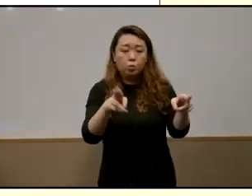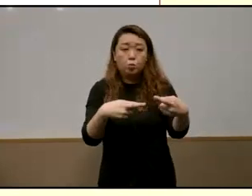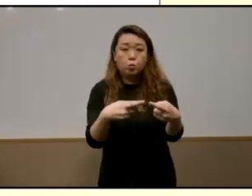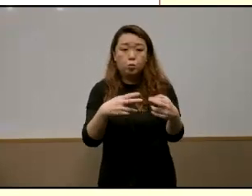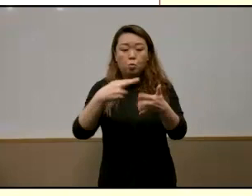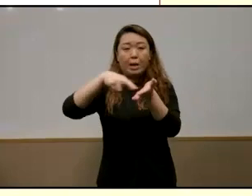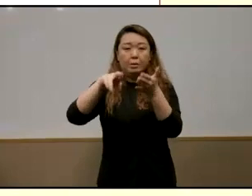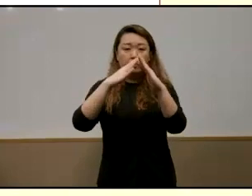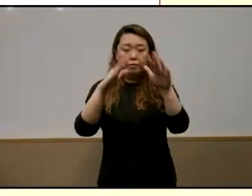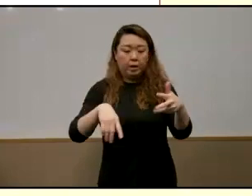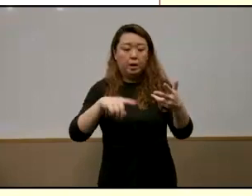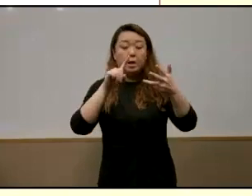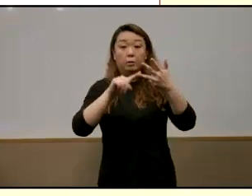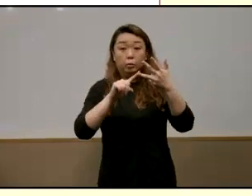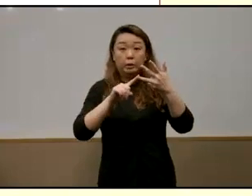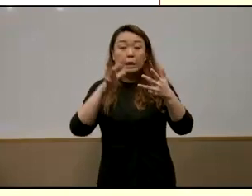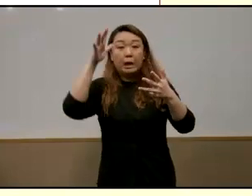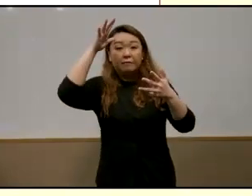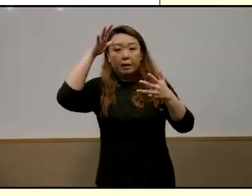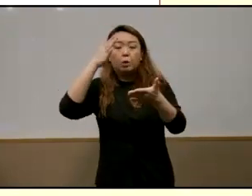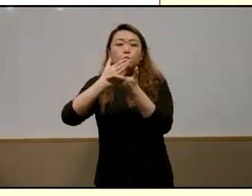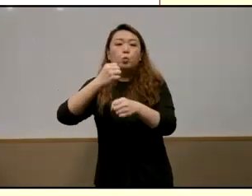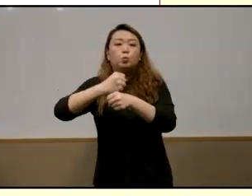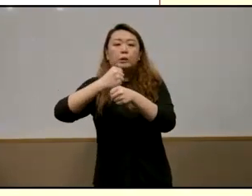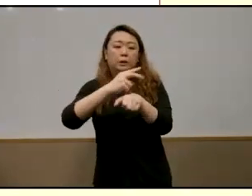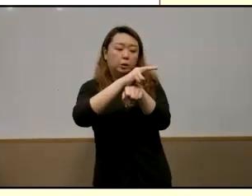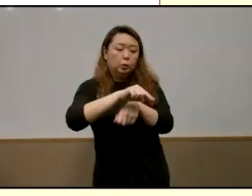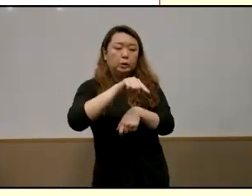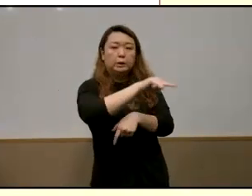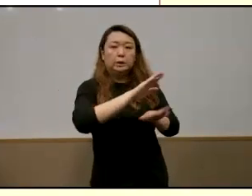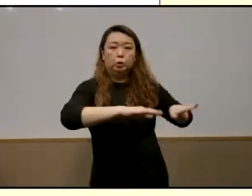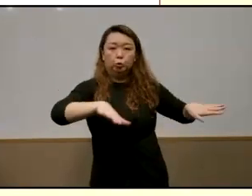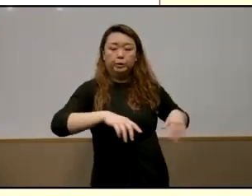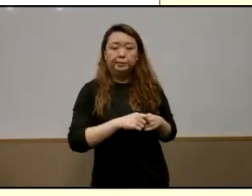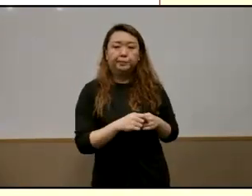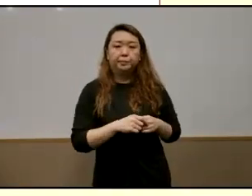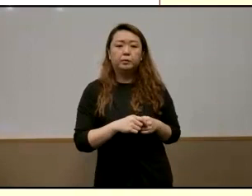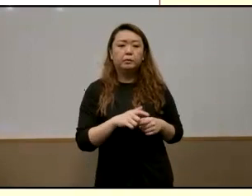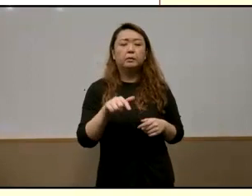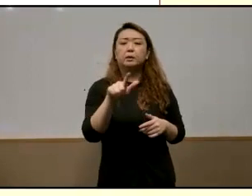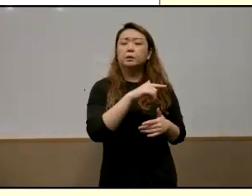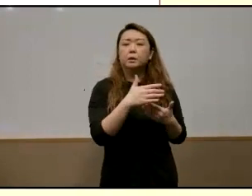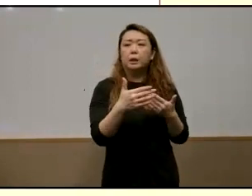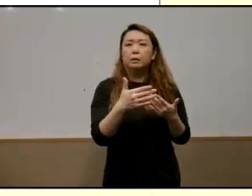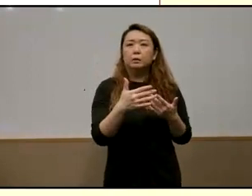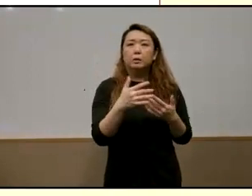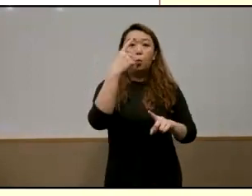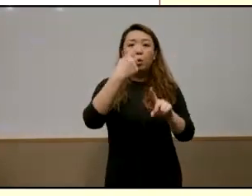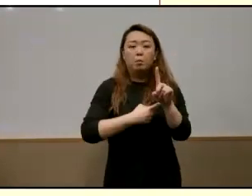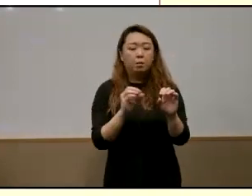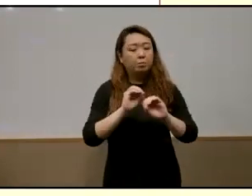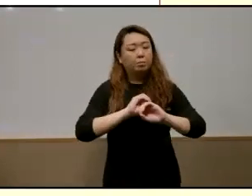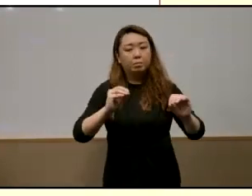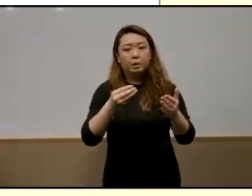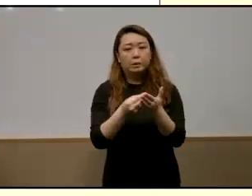and her husband had to drop out of work to care for the children and they were they were living on nearly zero dollars a month and almost